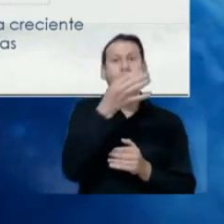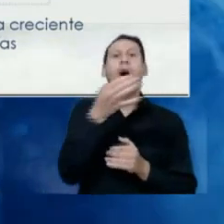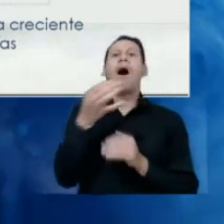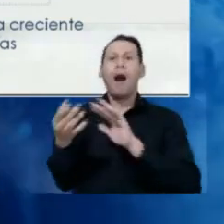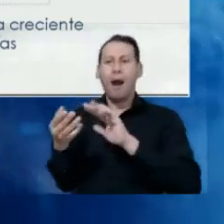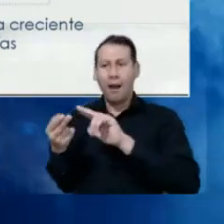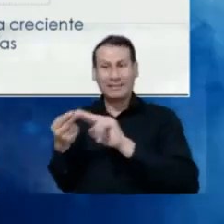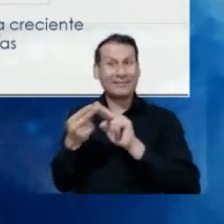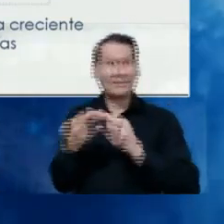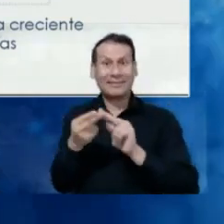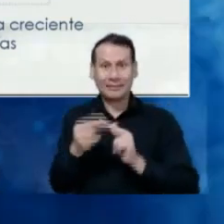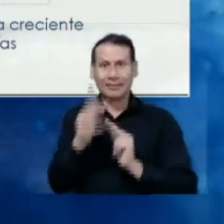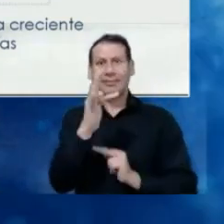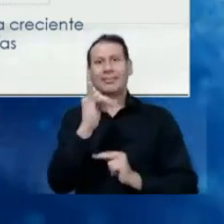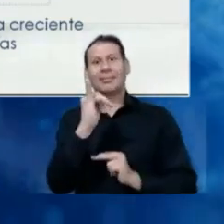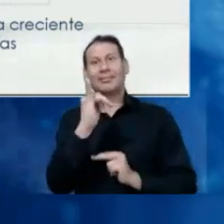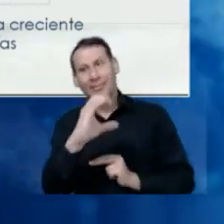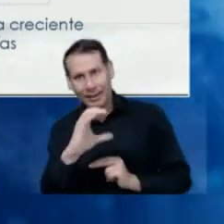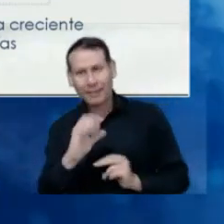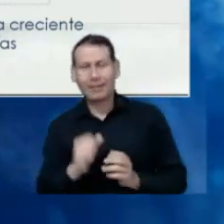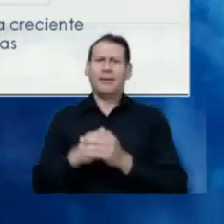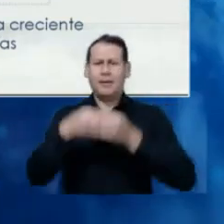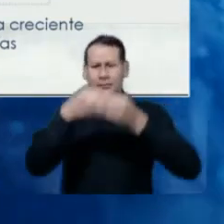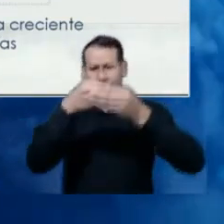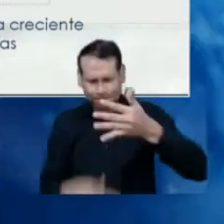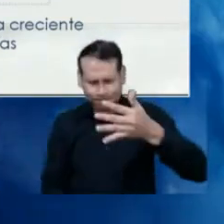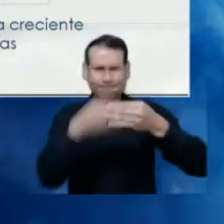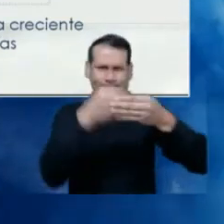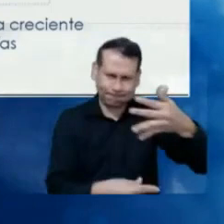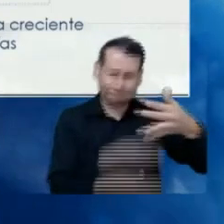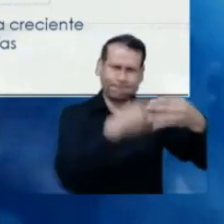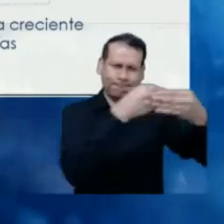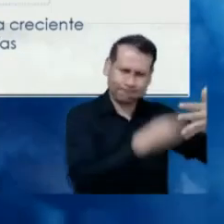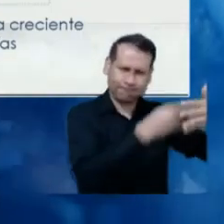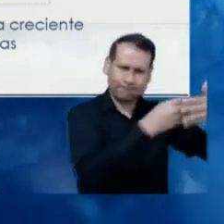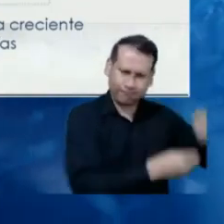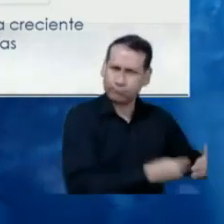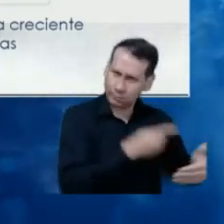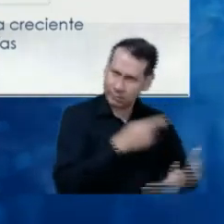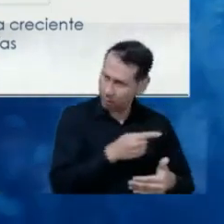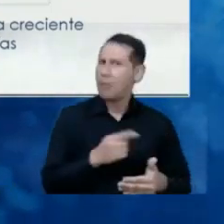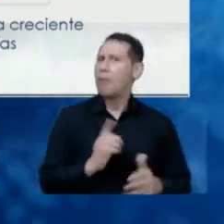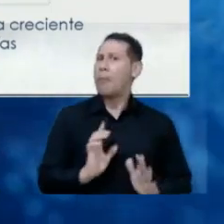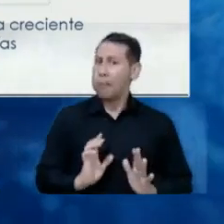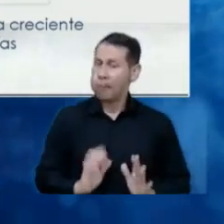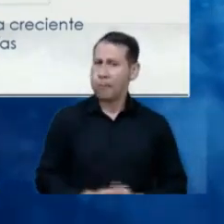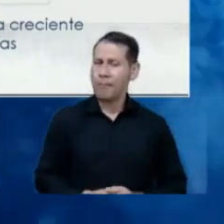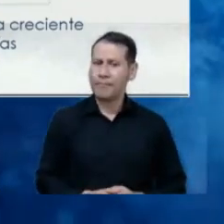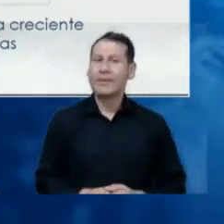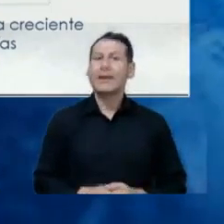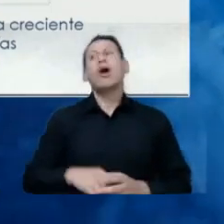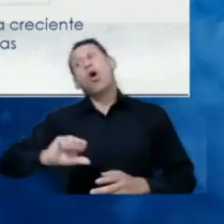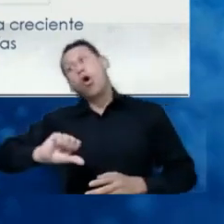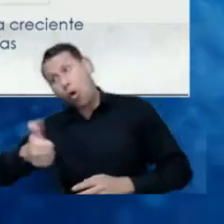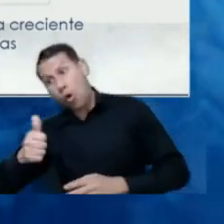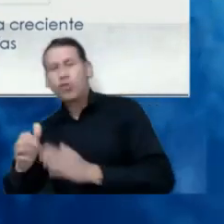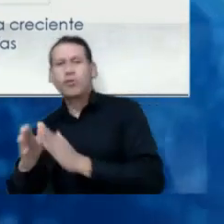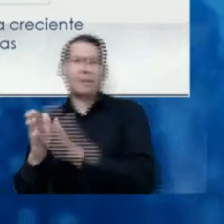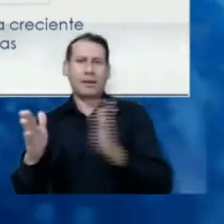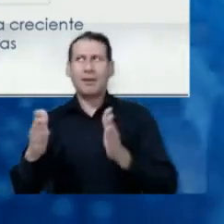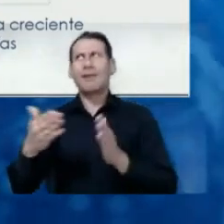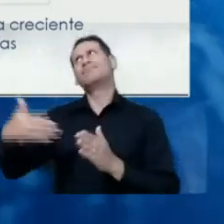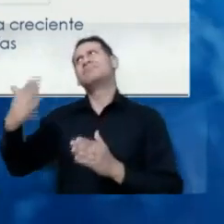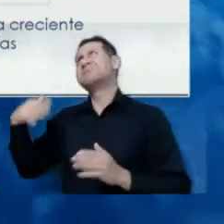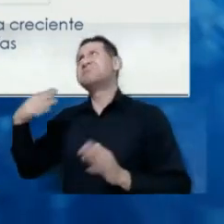the digital part, digitalization, the data management and analytics. This, compared with other plans, with